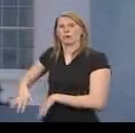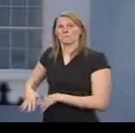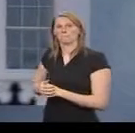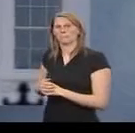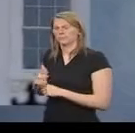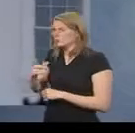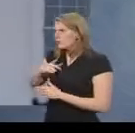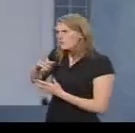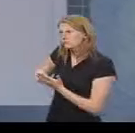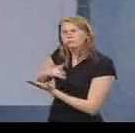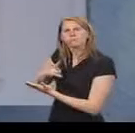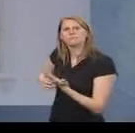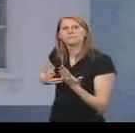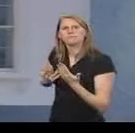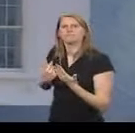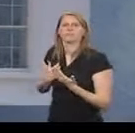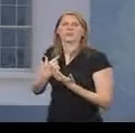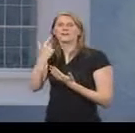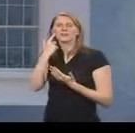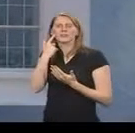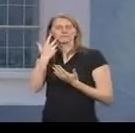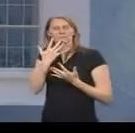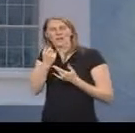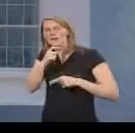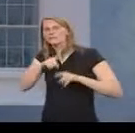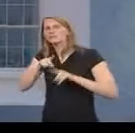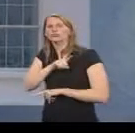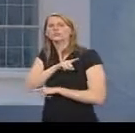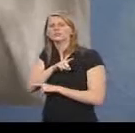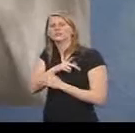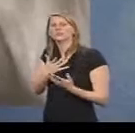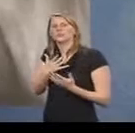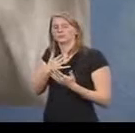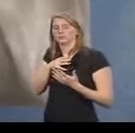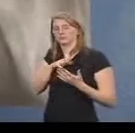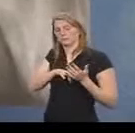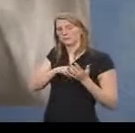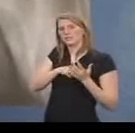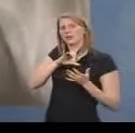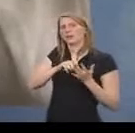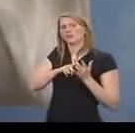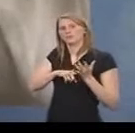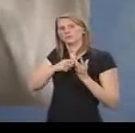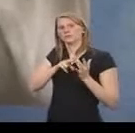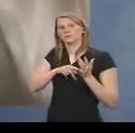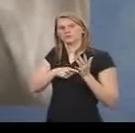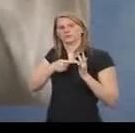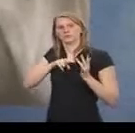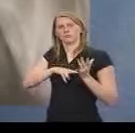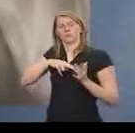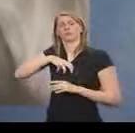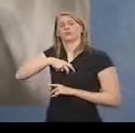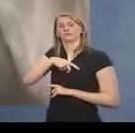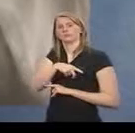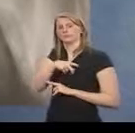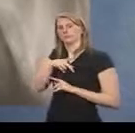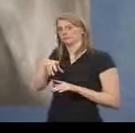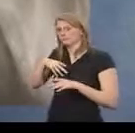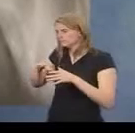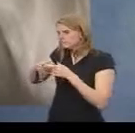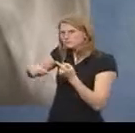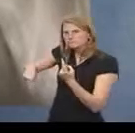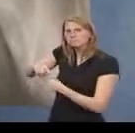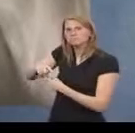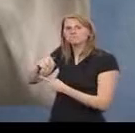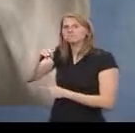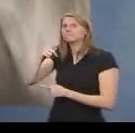think there was a number of reasons. Mr. Clinton in the Cabinet had talked about it for several days and decided it was too dangerous. They didn't